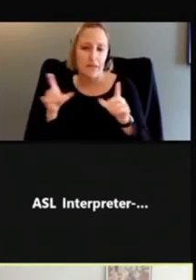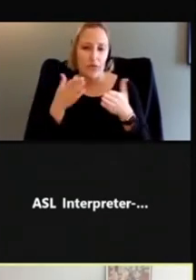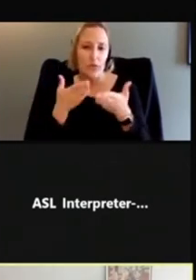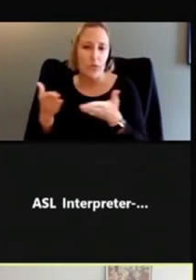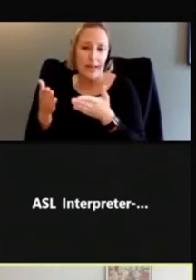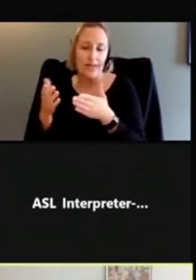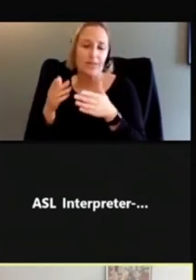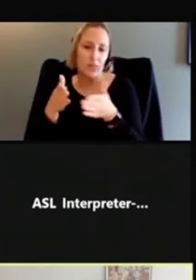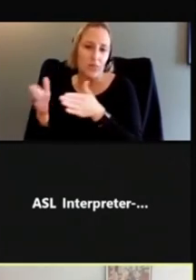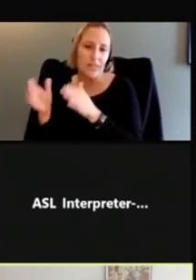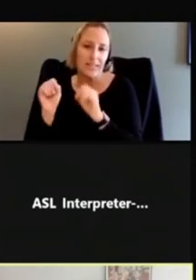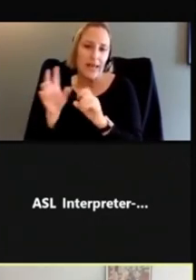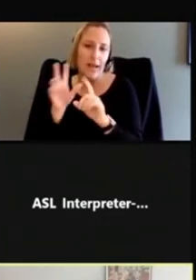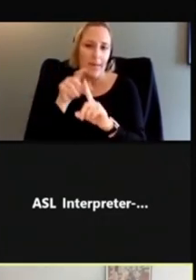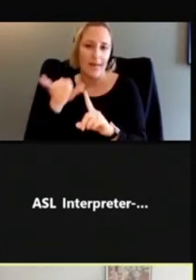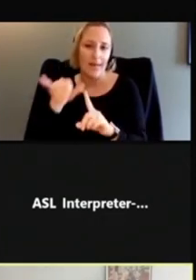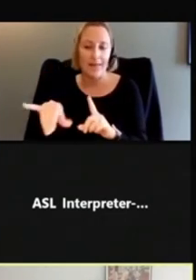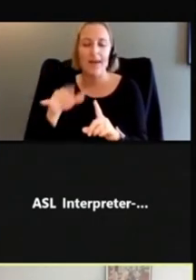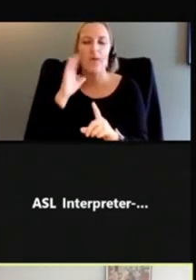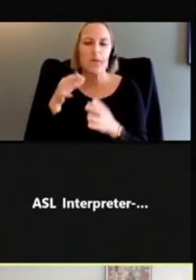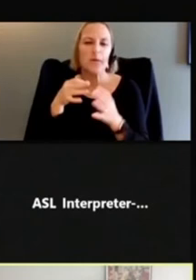get into later in our presentation.